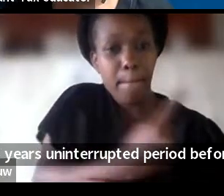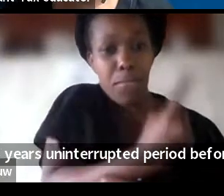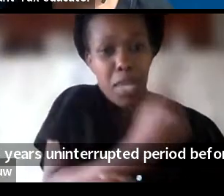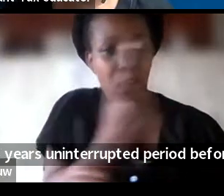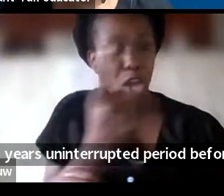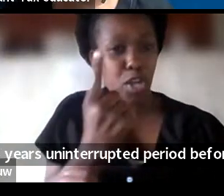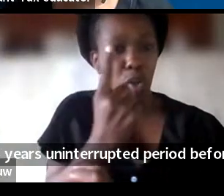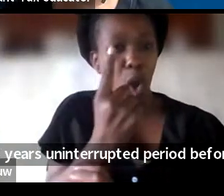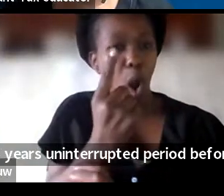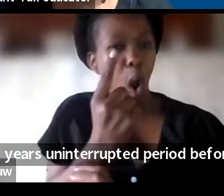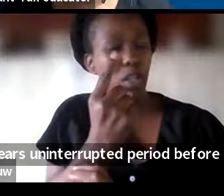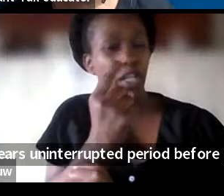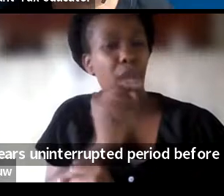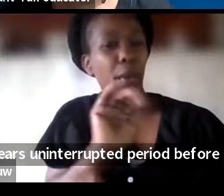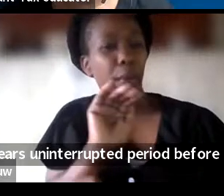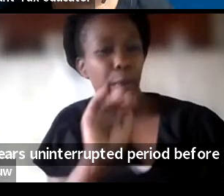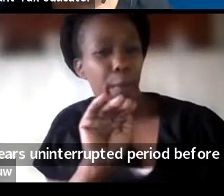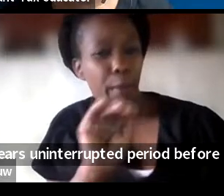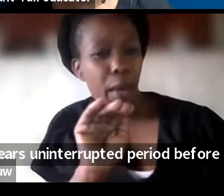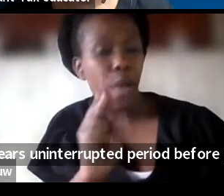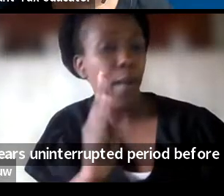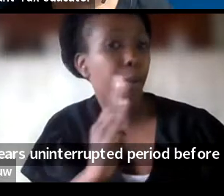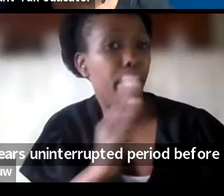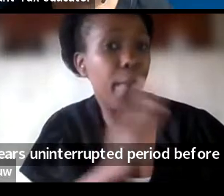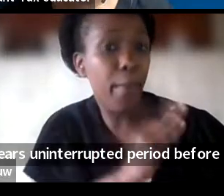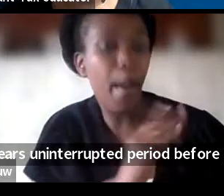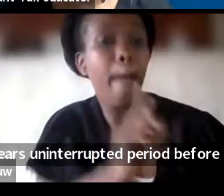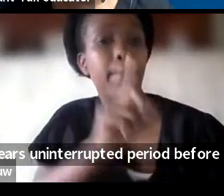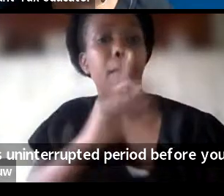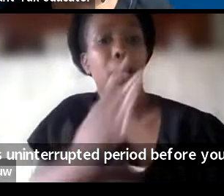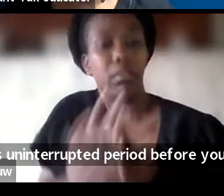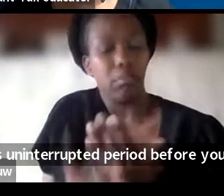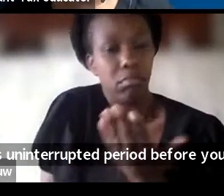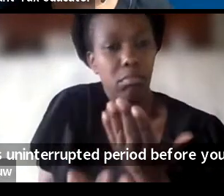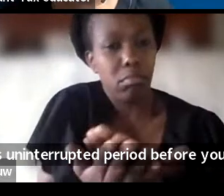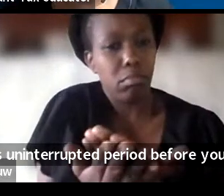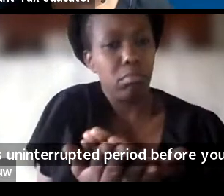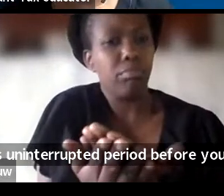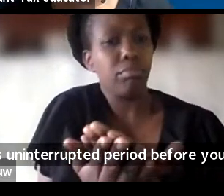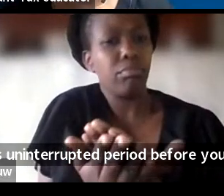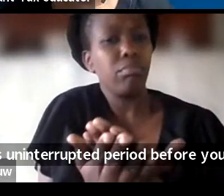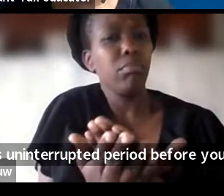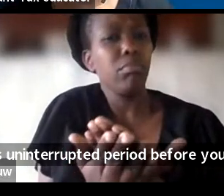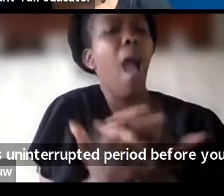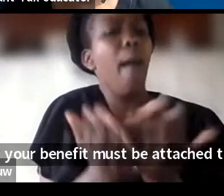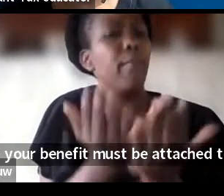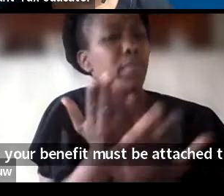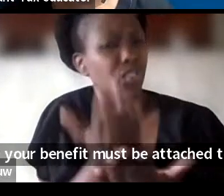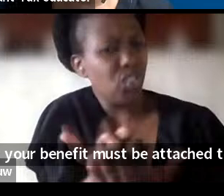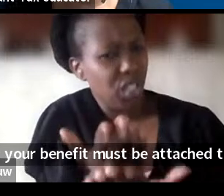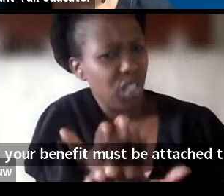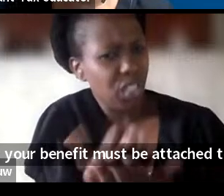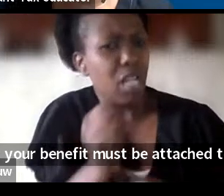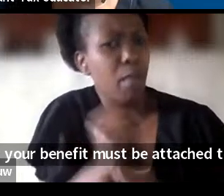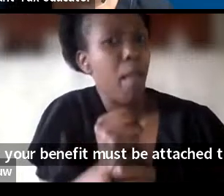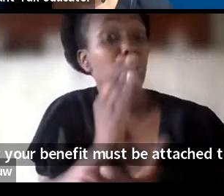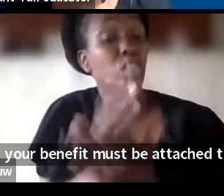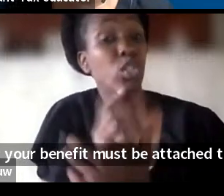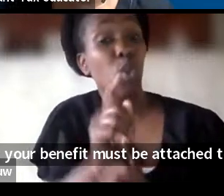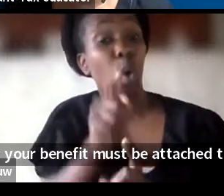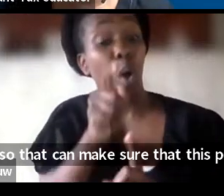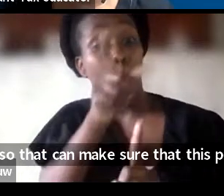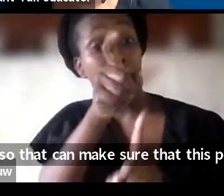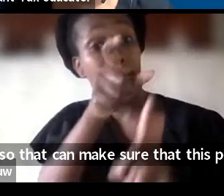benefit must be attached to the application so that you can make sure that this person is out of the country for three